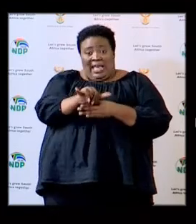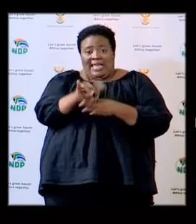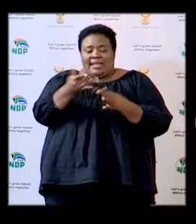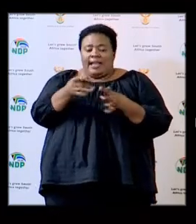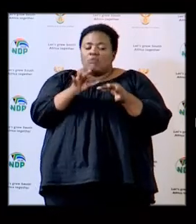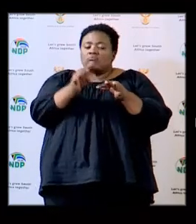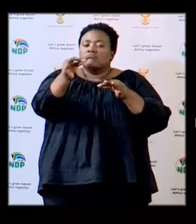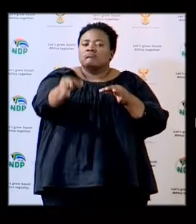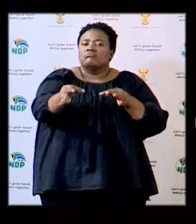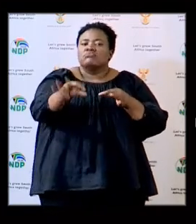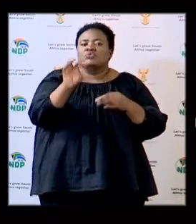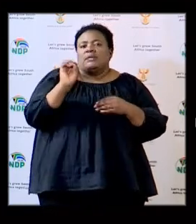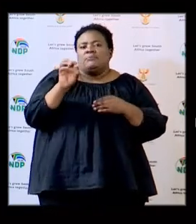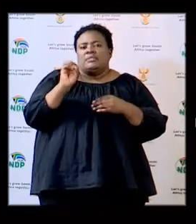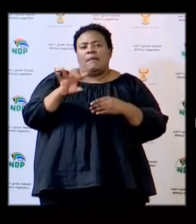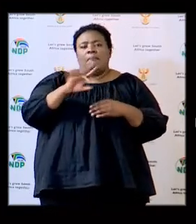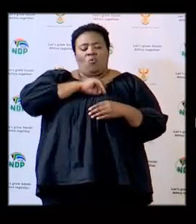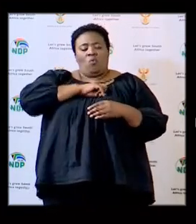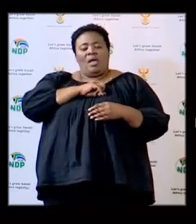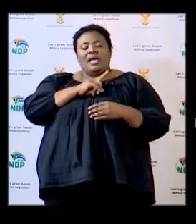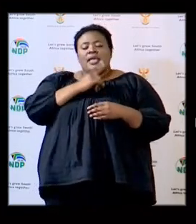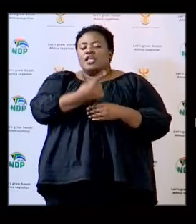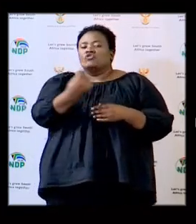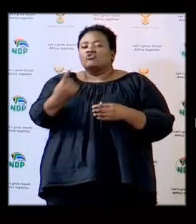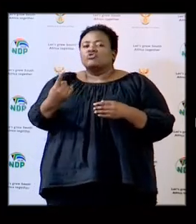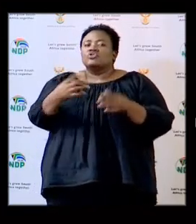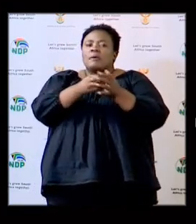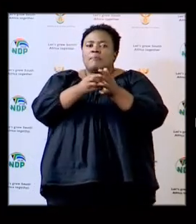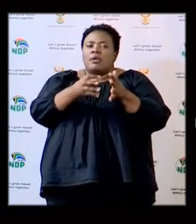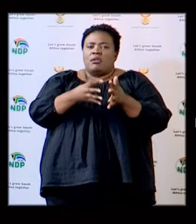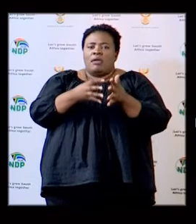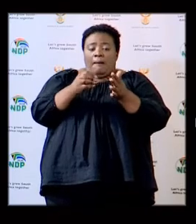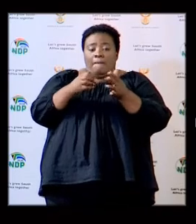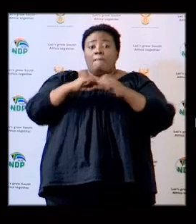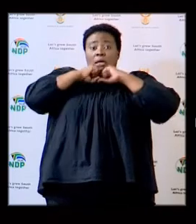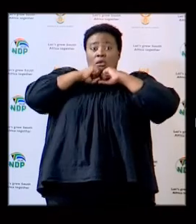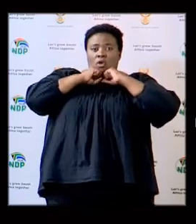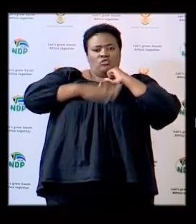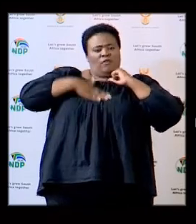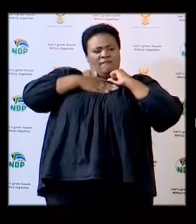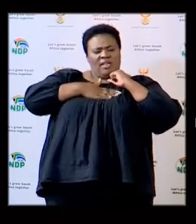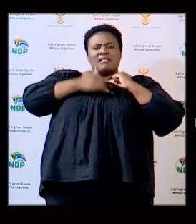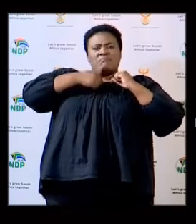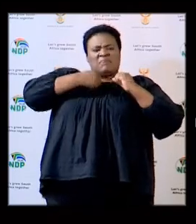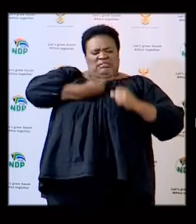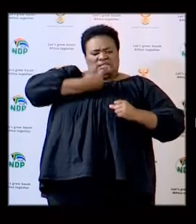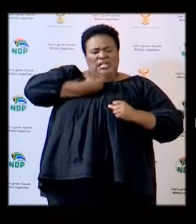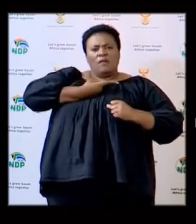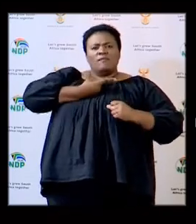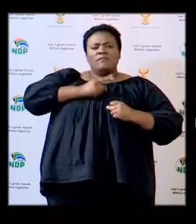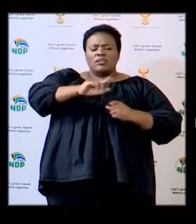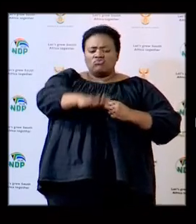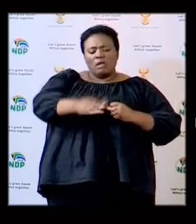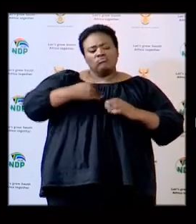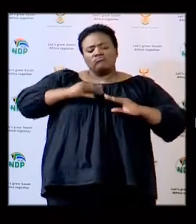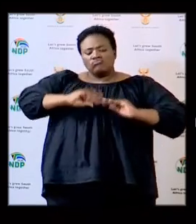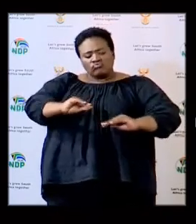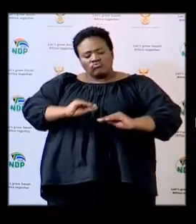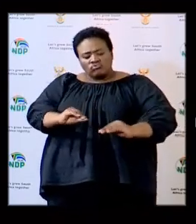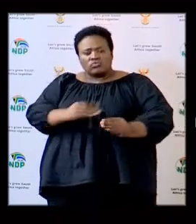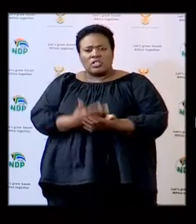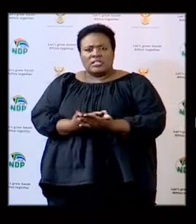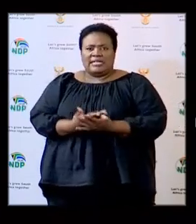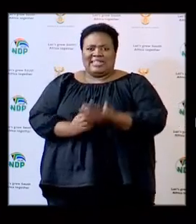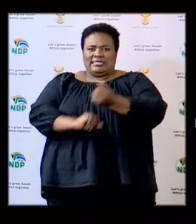so that every parent they can teach their children on their own they are given the support and they are given the